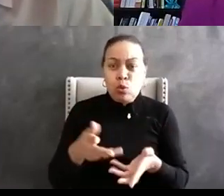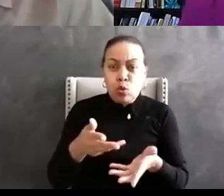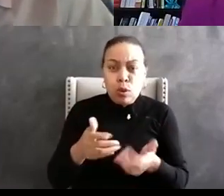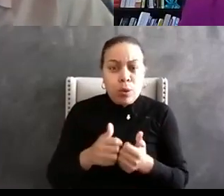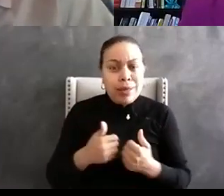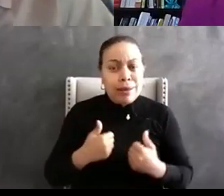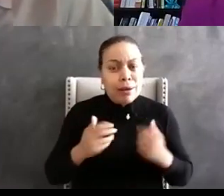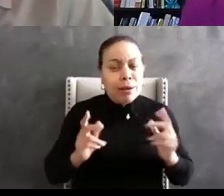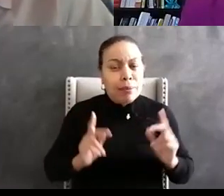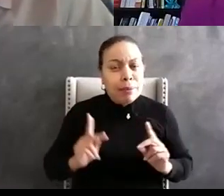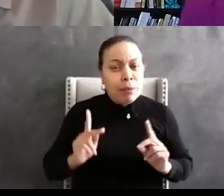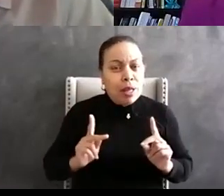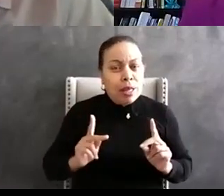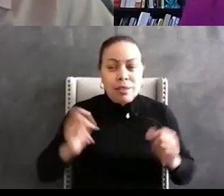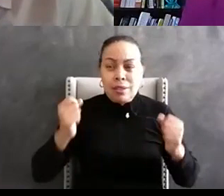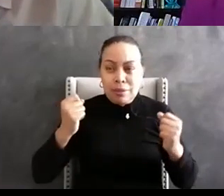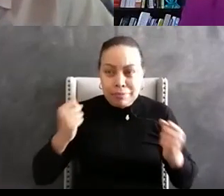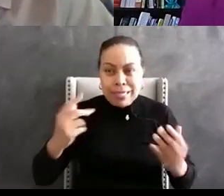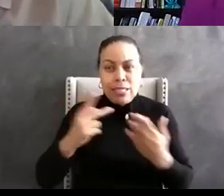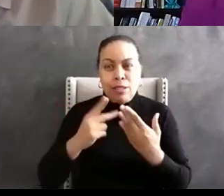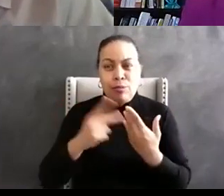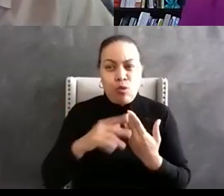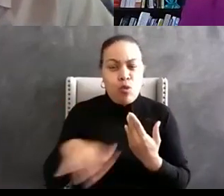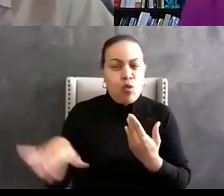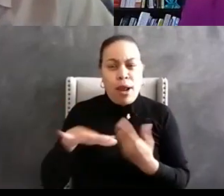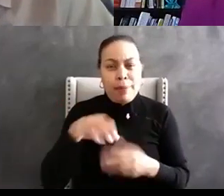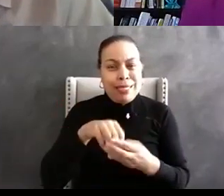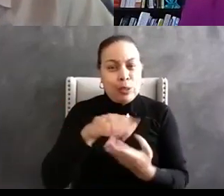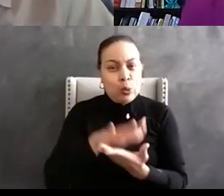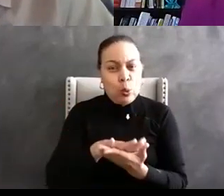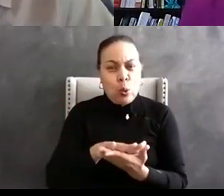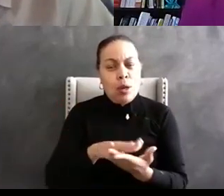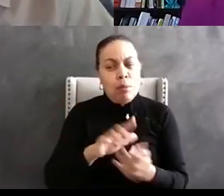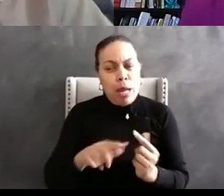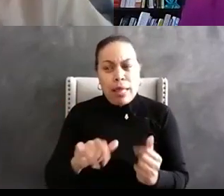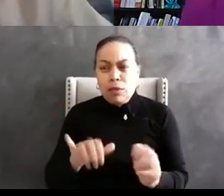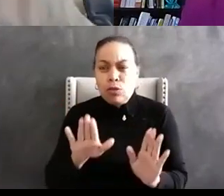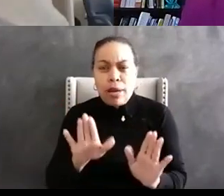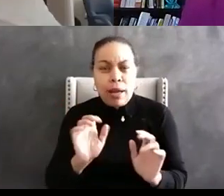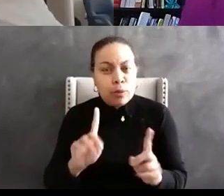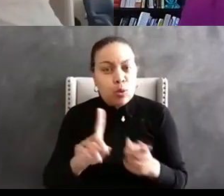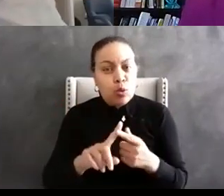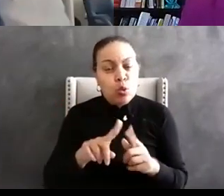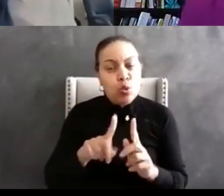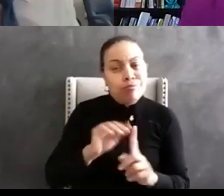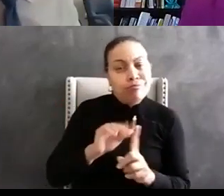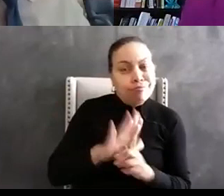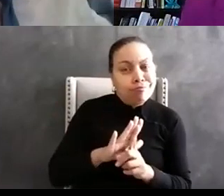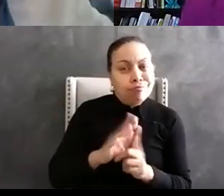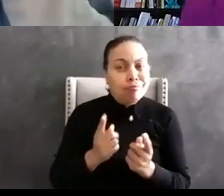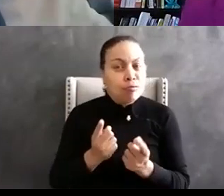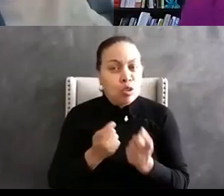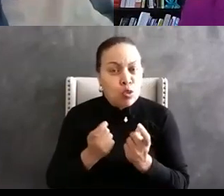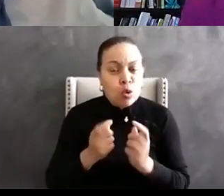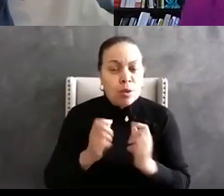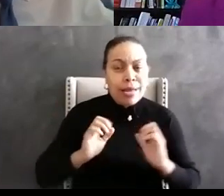uh nobody's a lot of programming schools right now but I would tell you that's a great great opportunity to begin to recruit and educate and inform these young